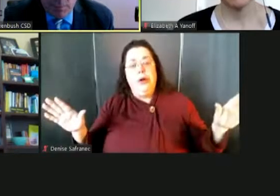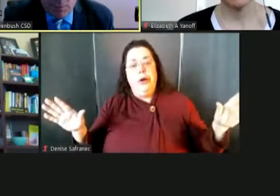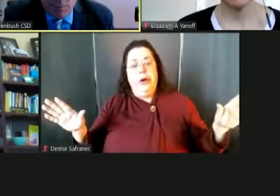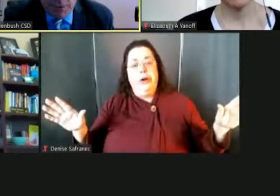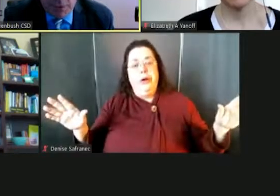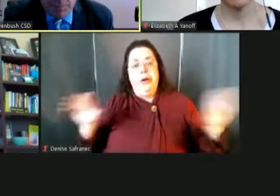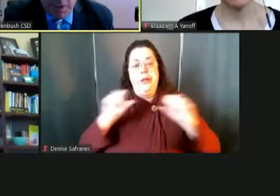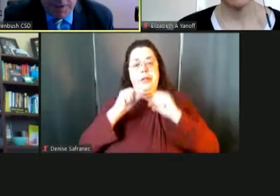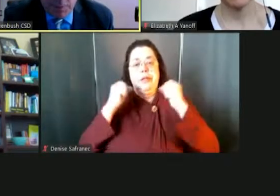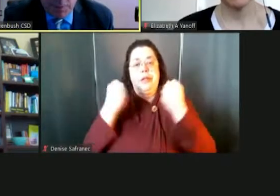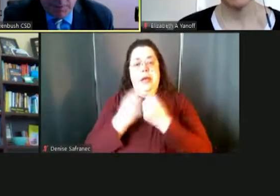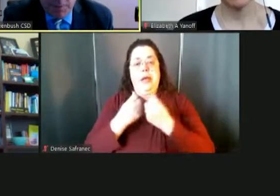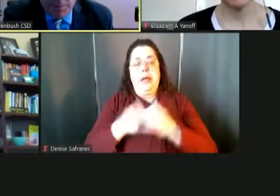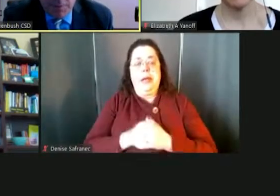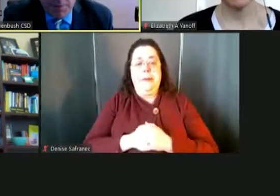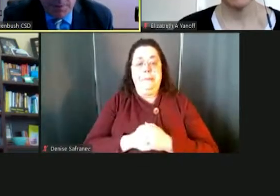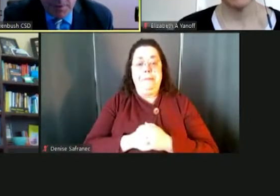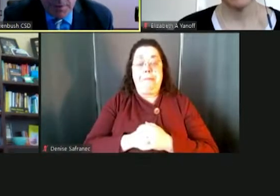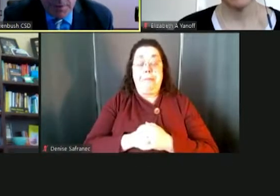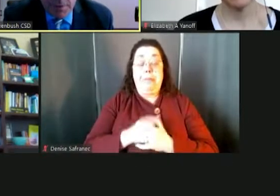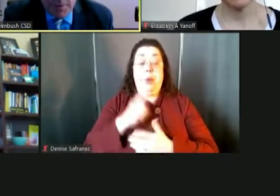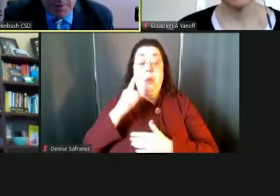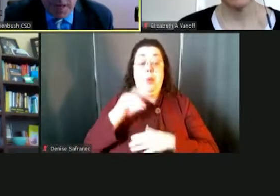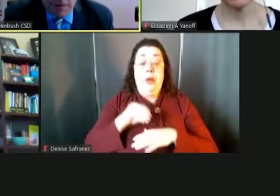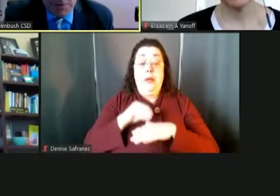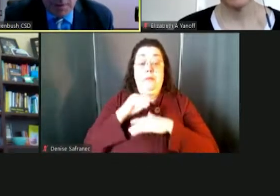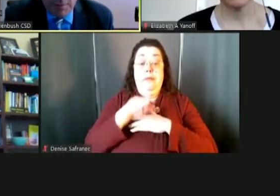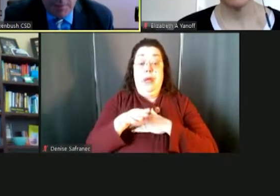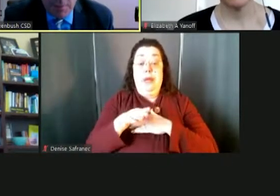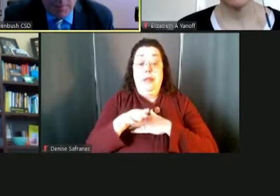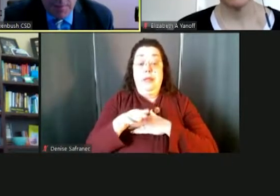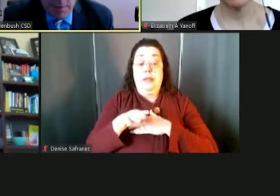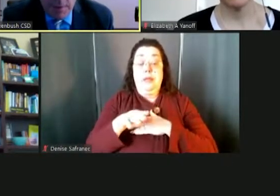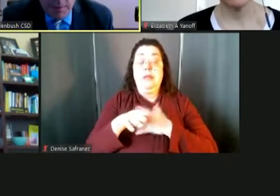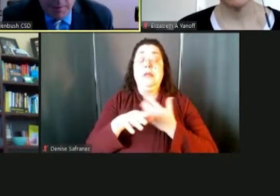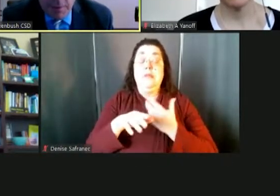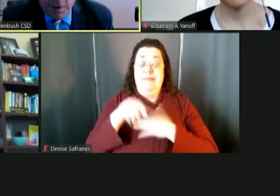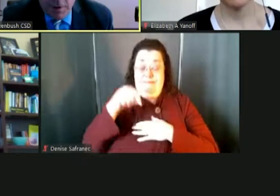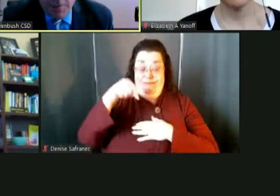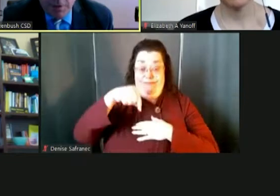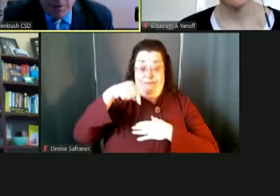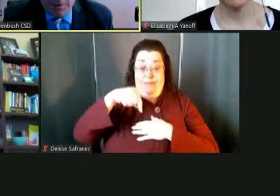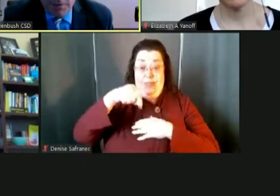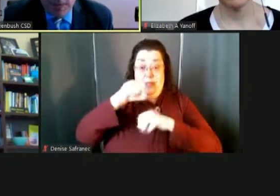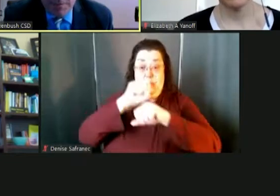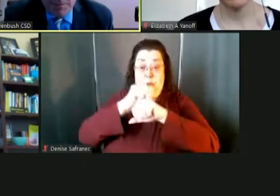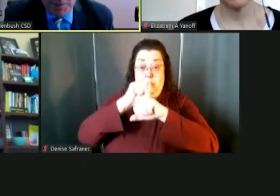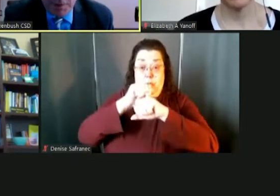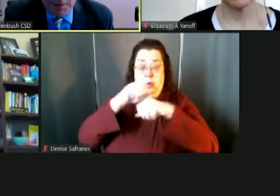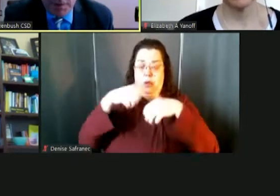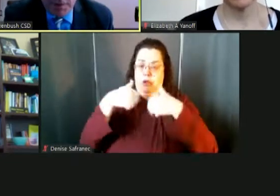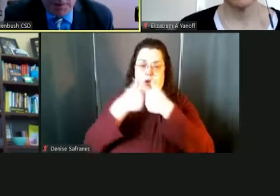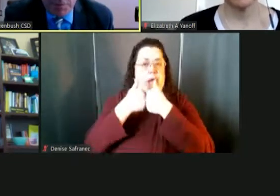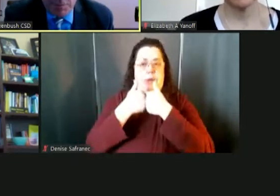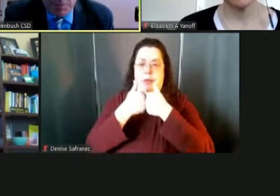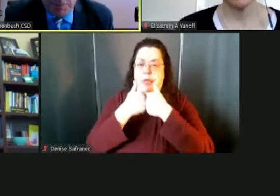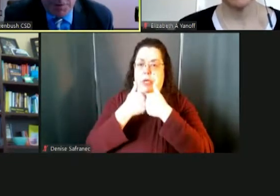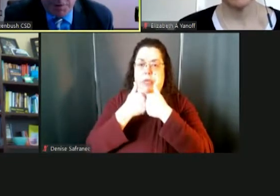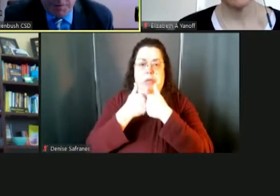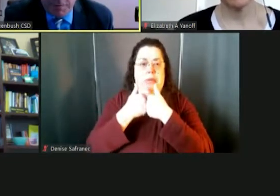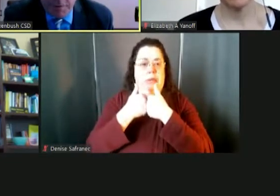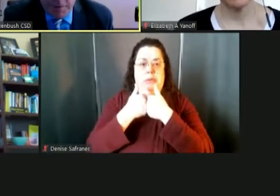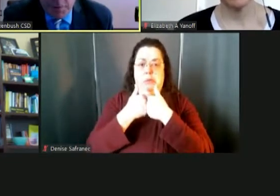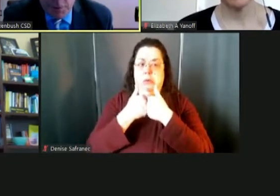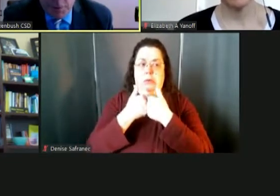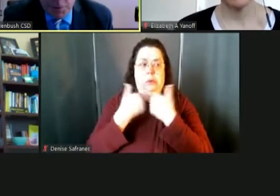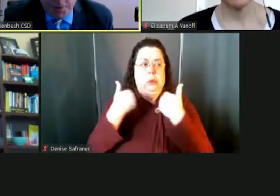one piece of advice I would give is it is challenging and there are difficult times, particularly as you move